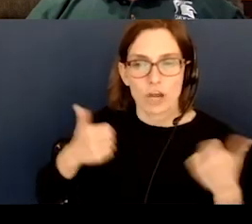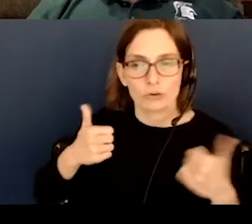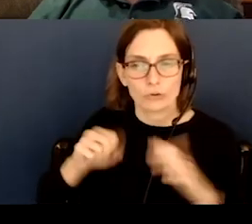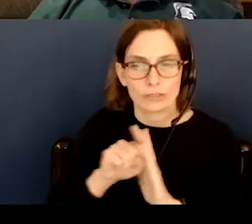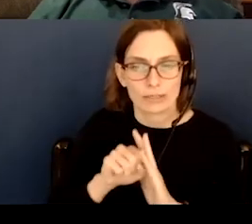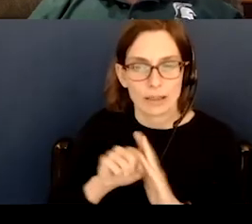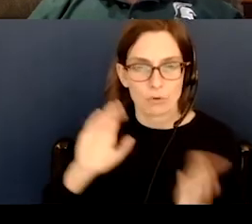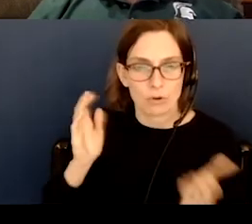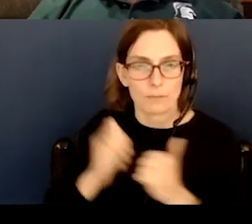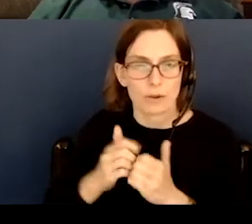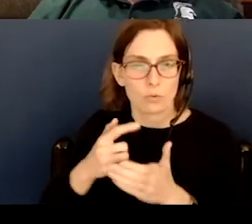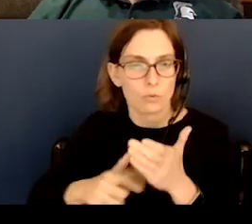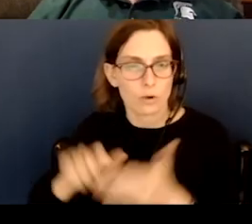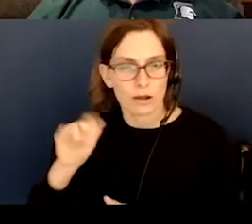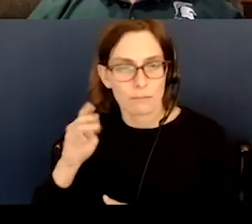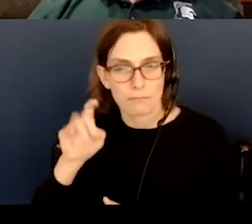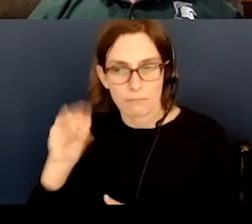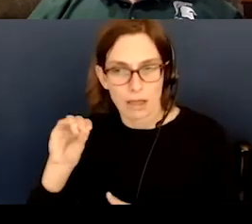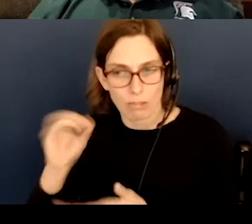were obtained in the Apollo missions.